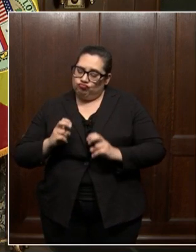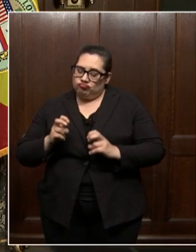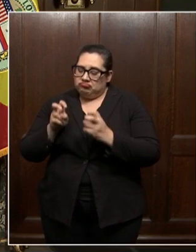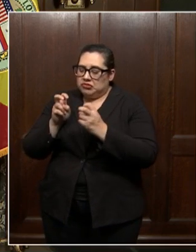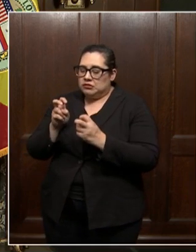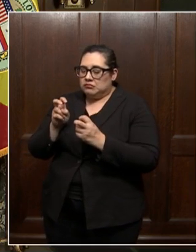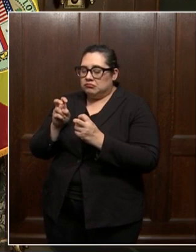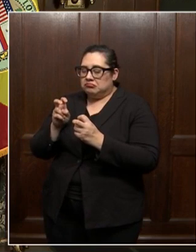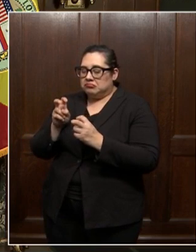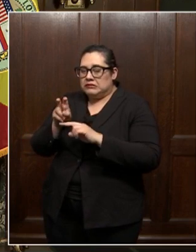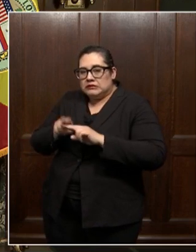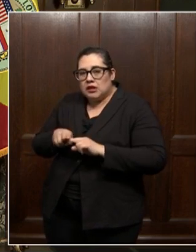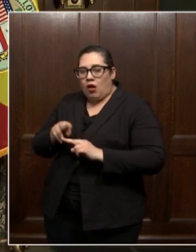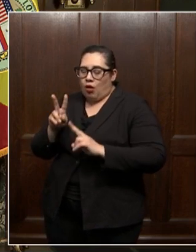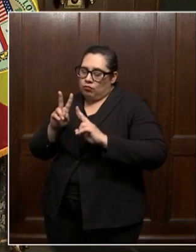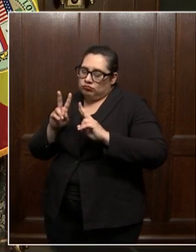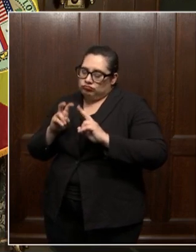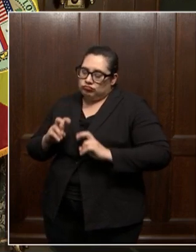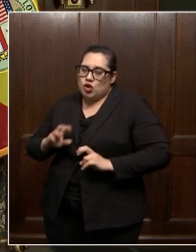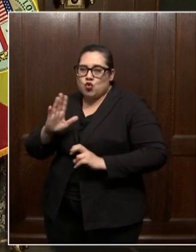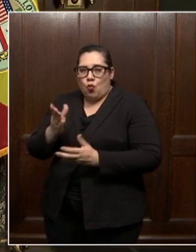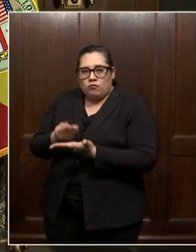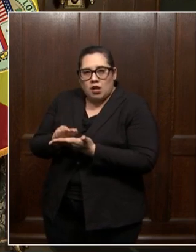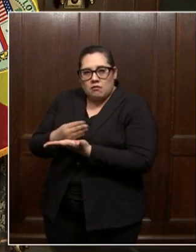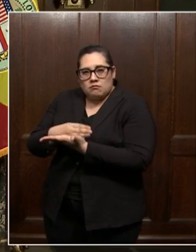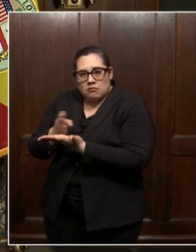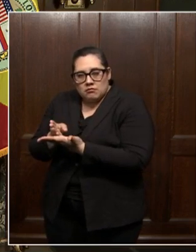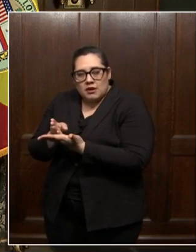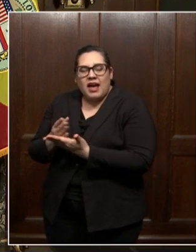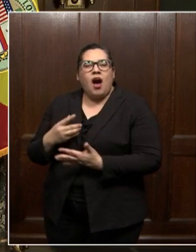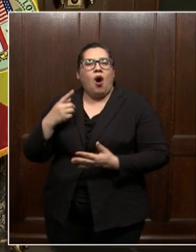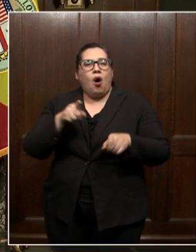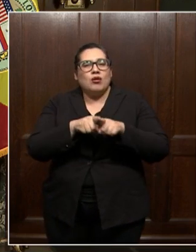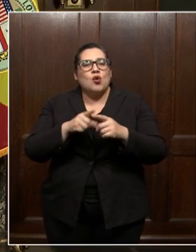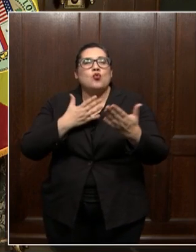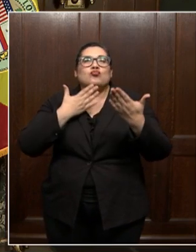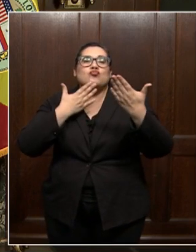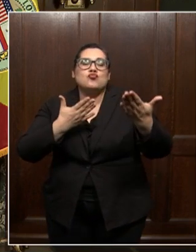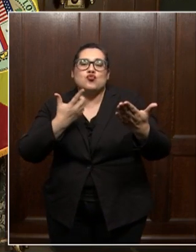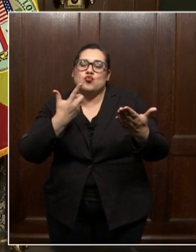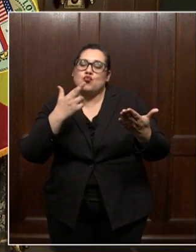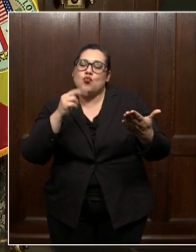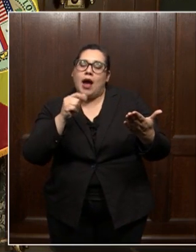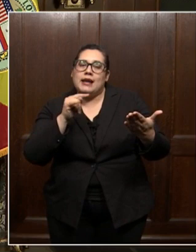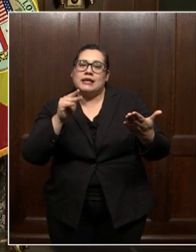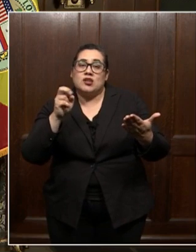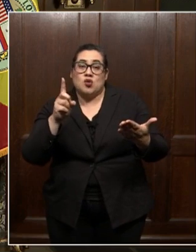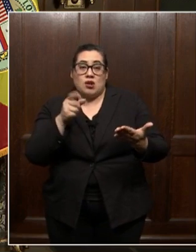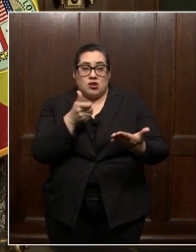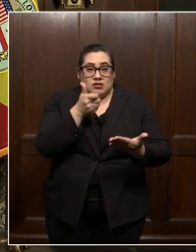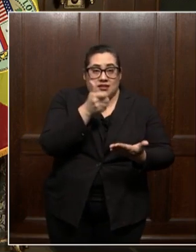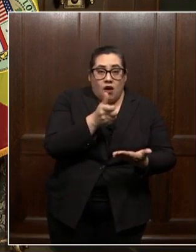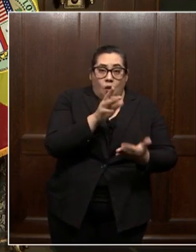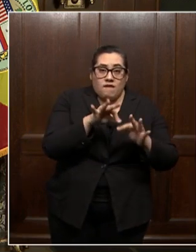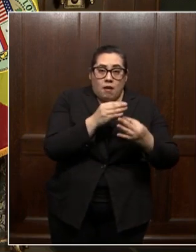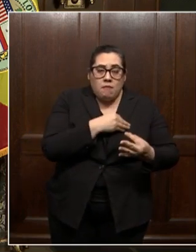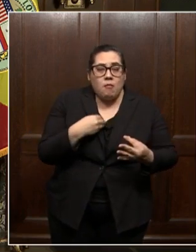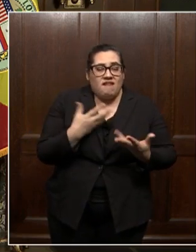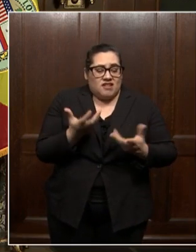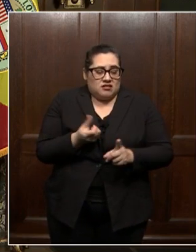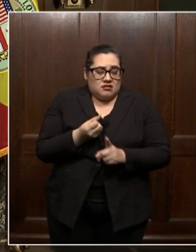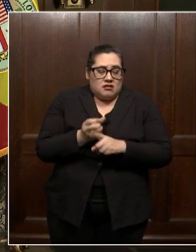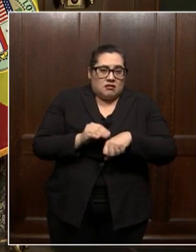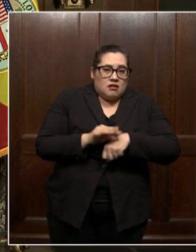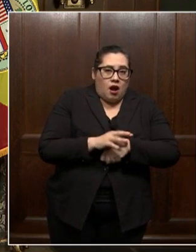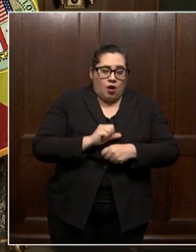finances. And gratitude. If you or a family member has been impacted by COVID-19, it can